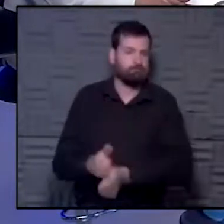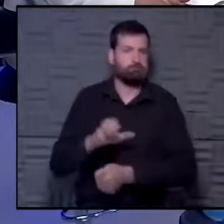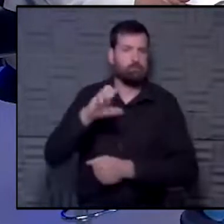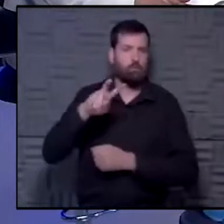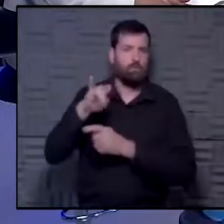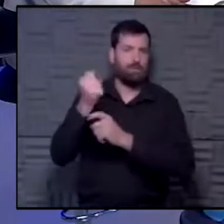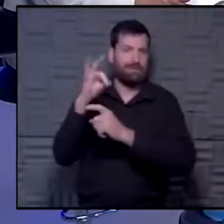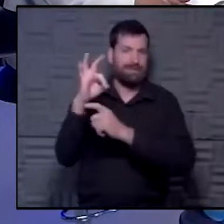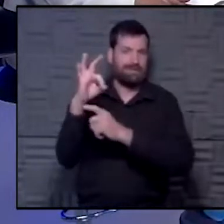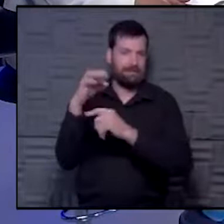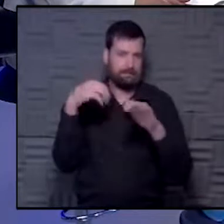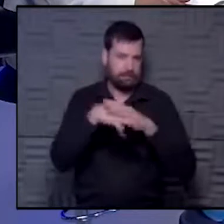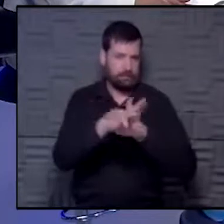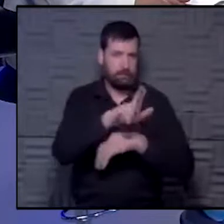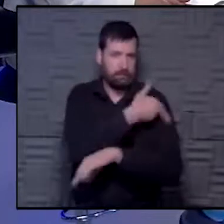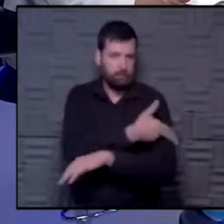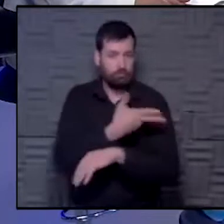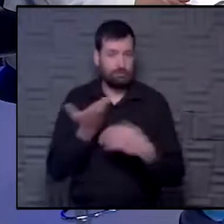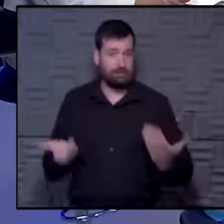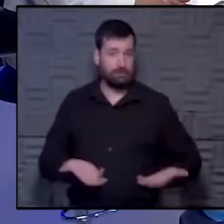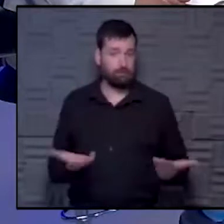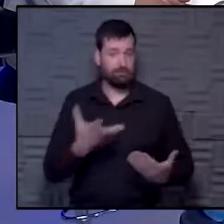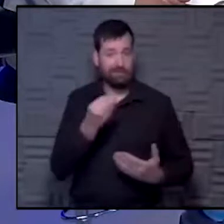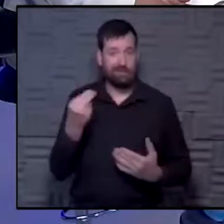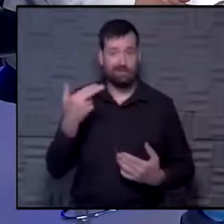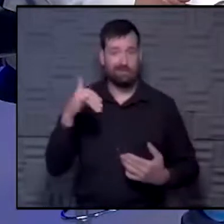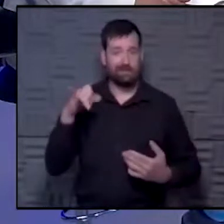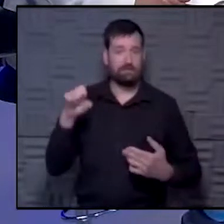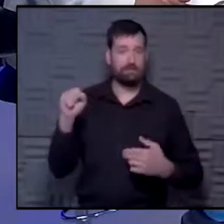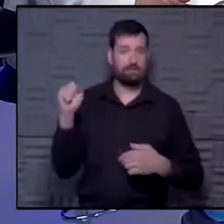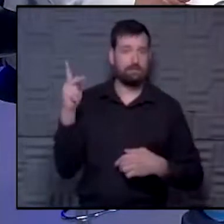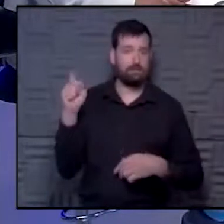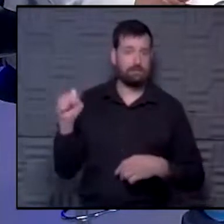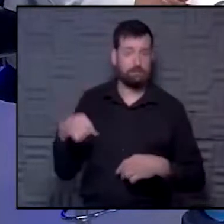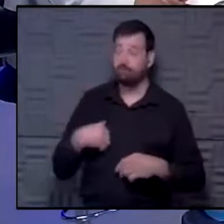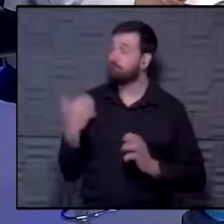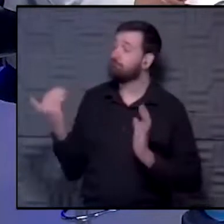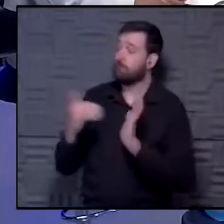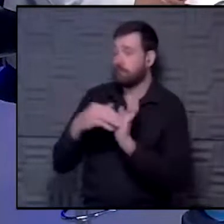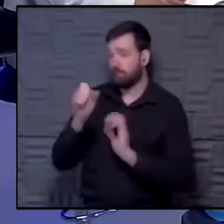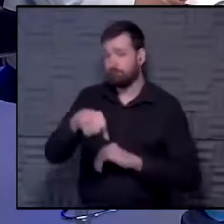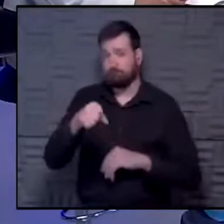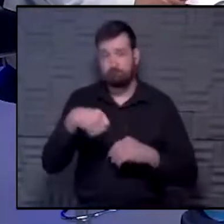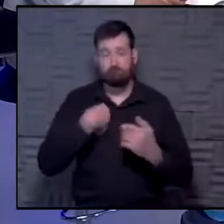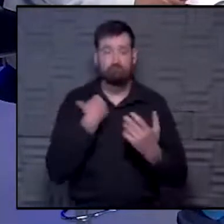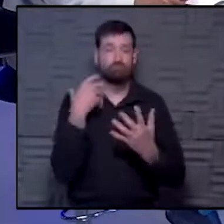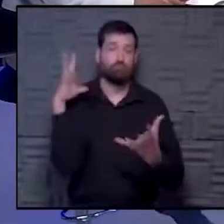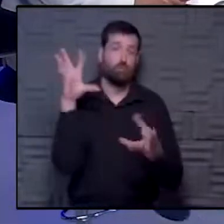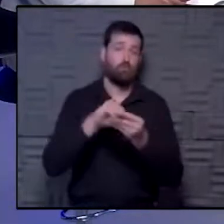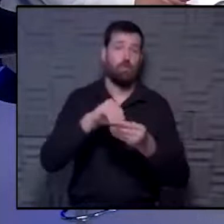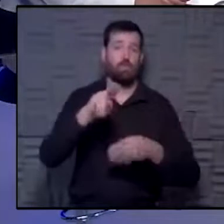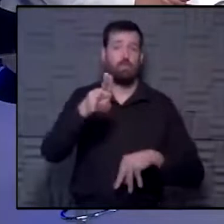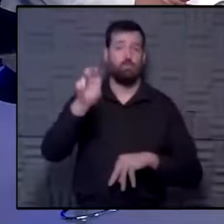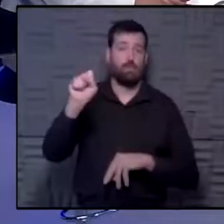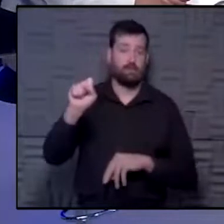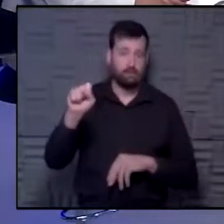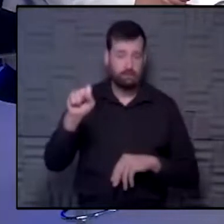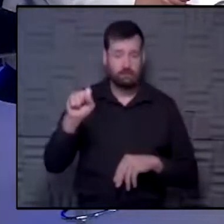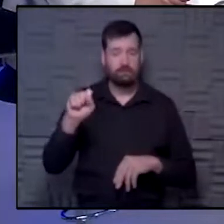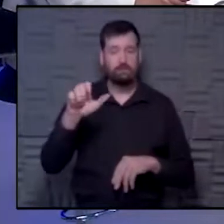-19 admissions and hospitalizations here and in Hays. Dana? Yeah. Yeah, again, I think overall in the United States, our